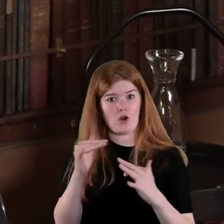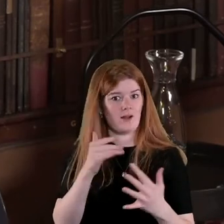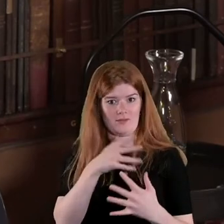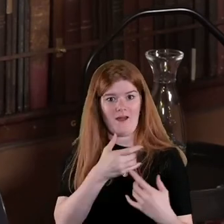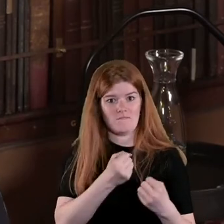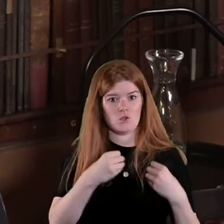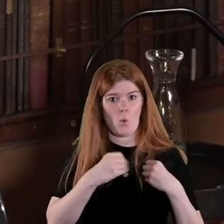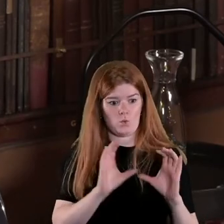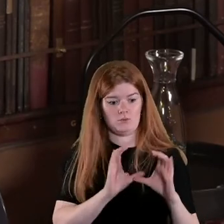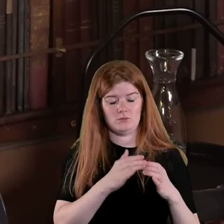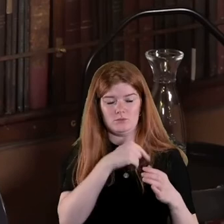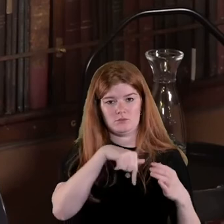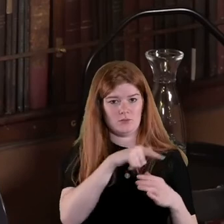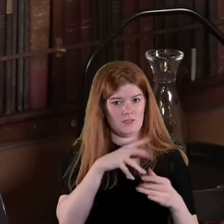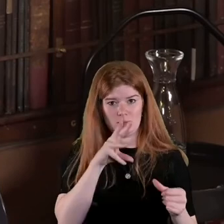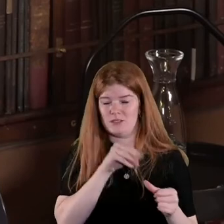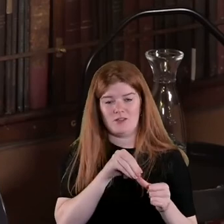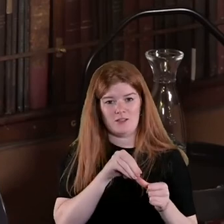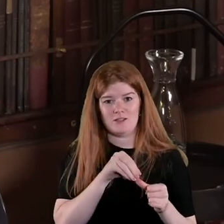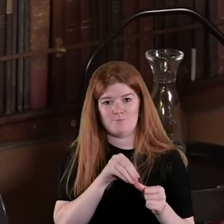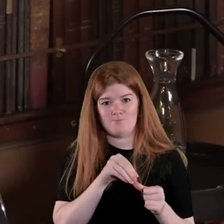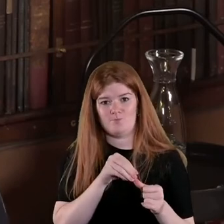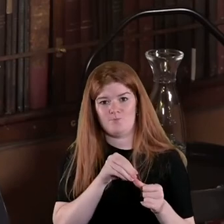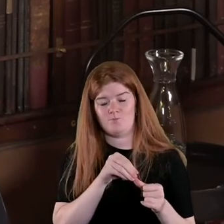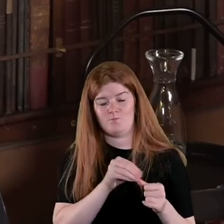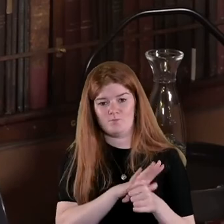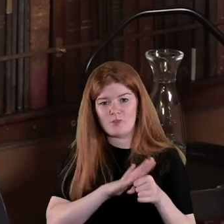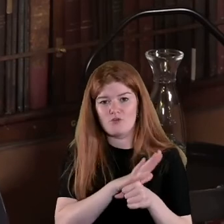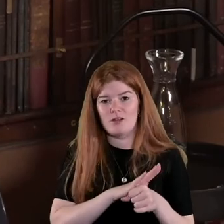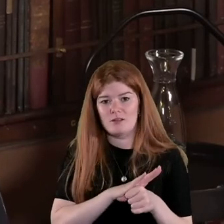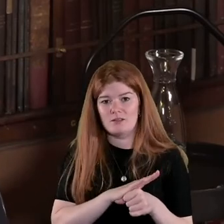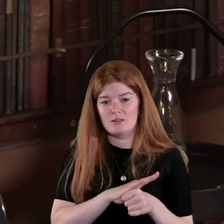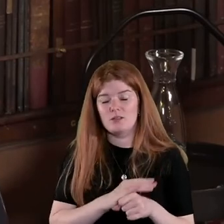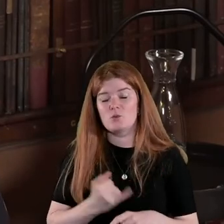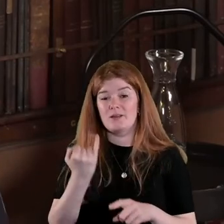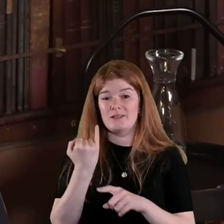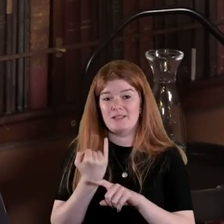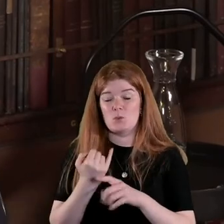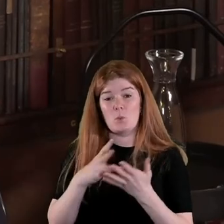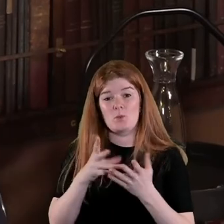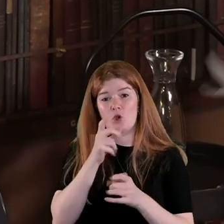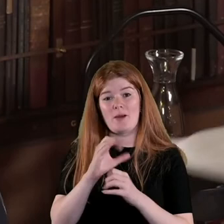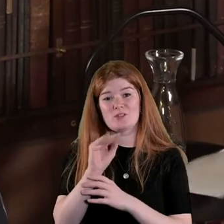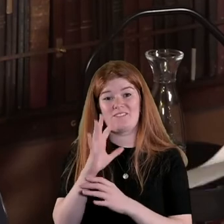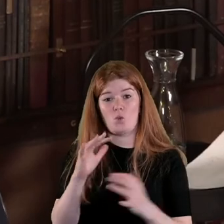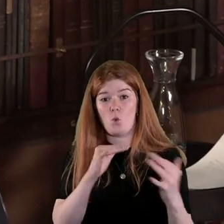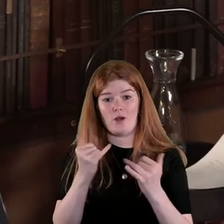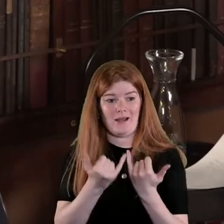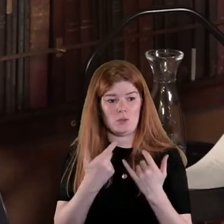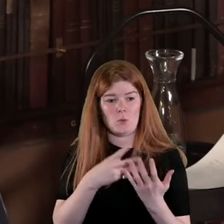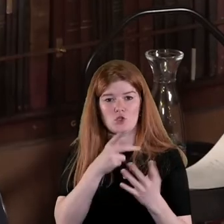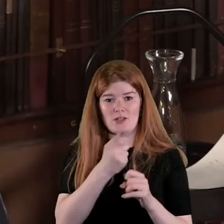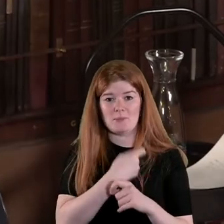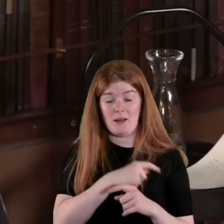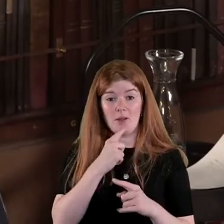own particular course in some of these we're talking Civil War now in relation to Spain but